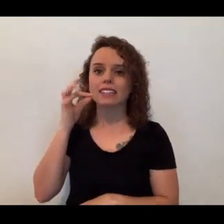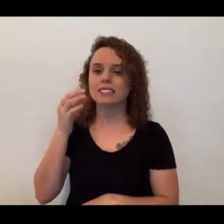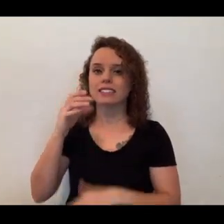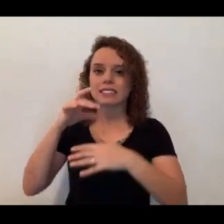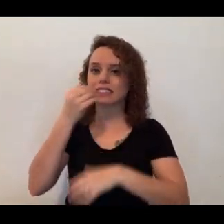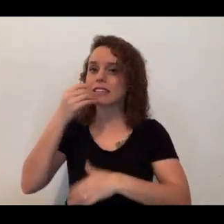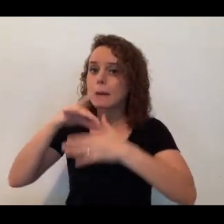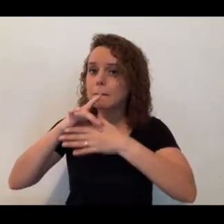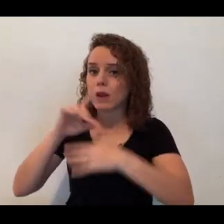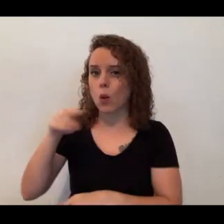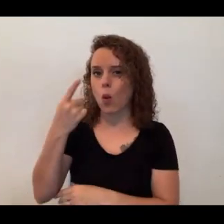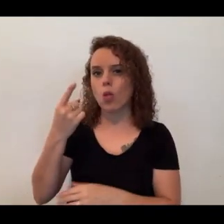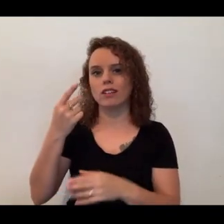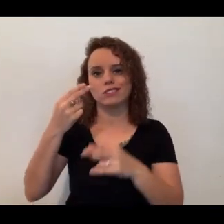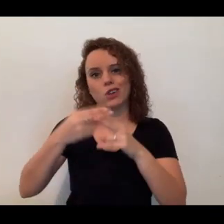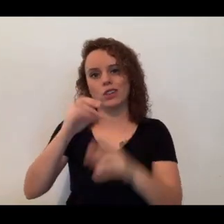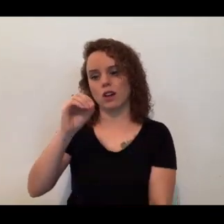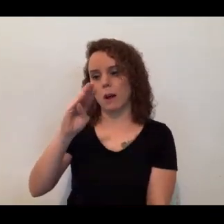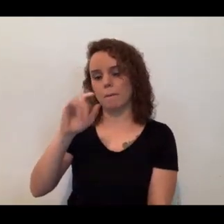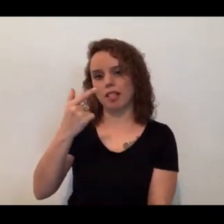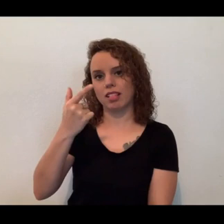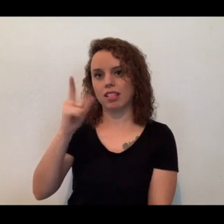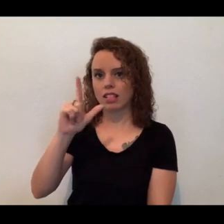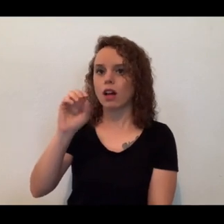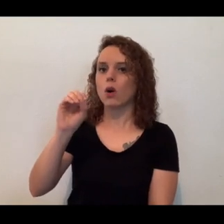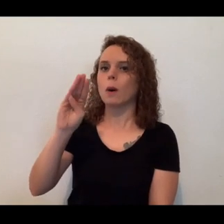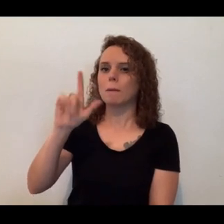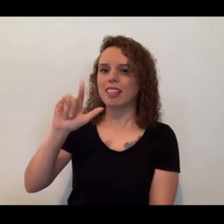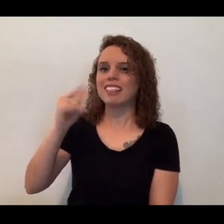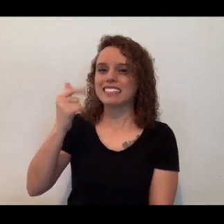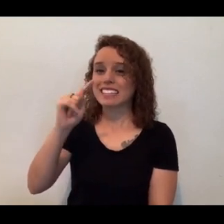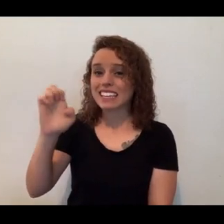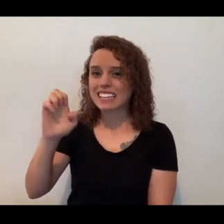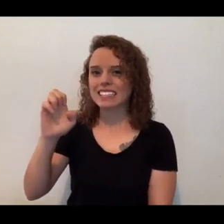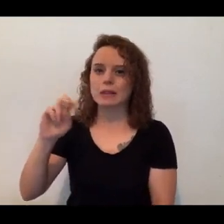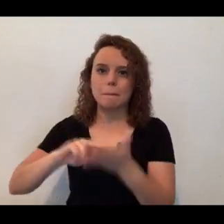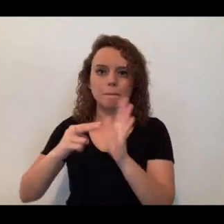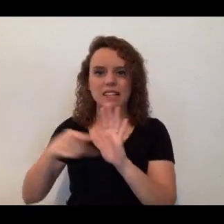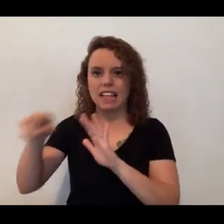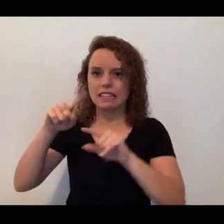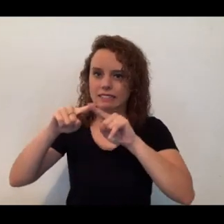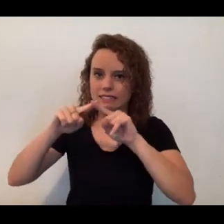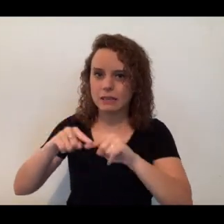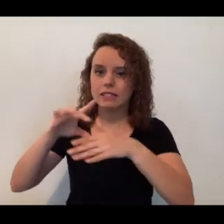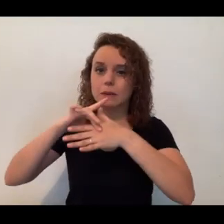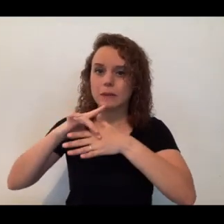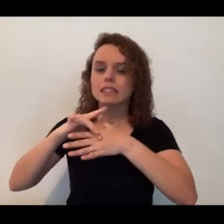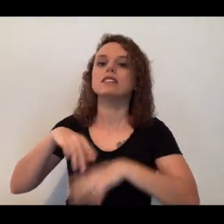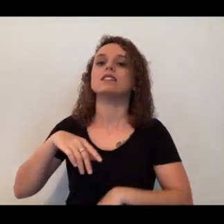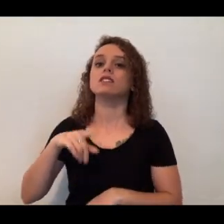obligate carnivores, which is just sort of a big word for they have to eat meat in order to survive. She has a lot of very cool